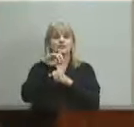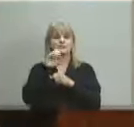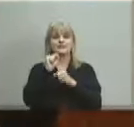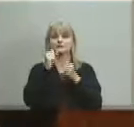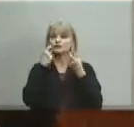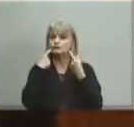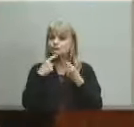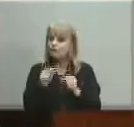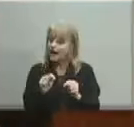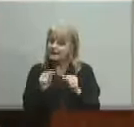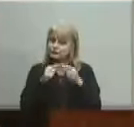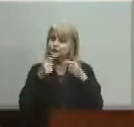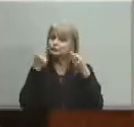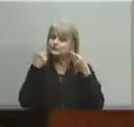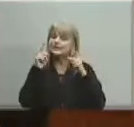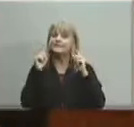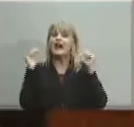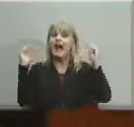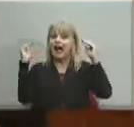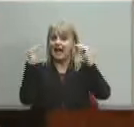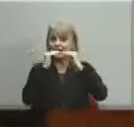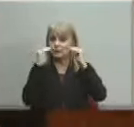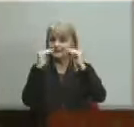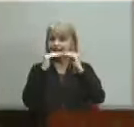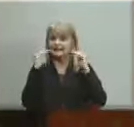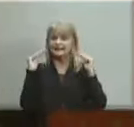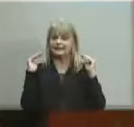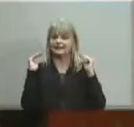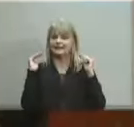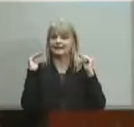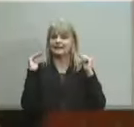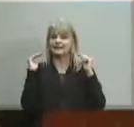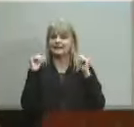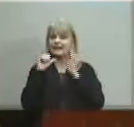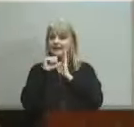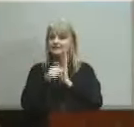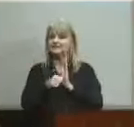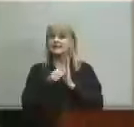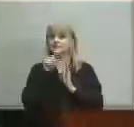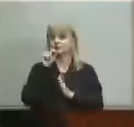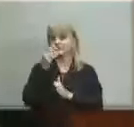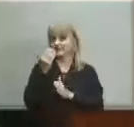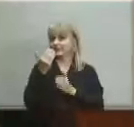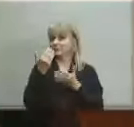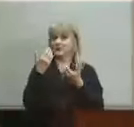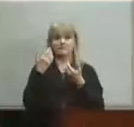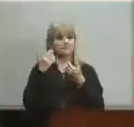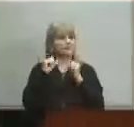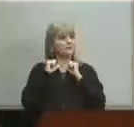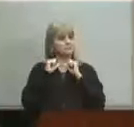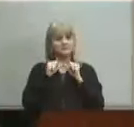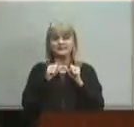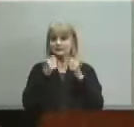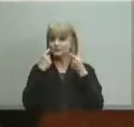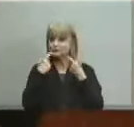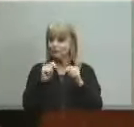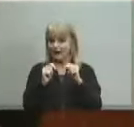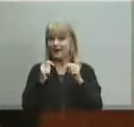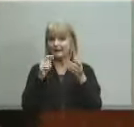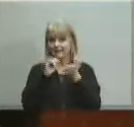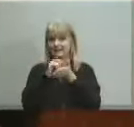equity emphasized envision 2015 we've been trying we say